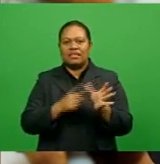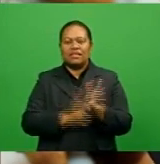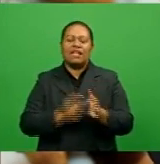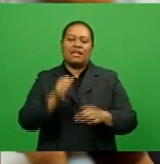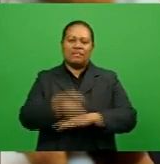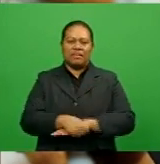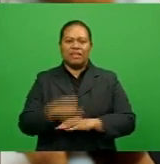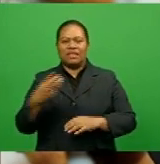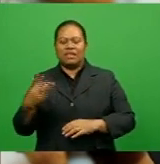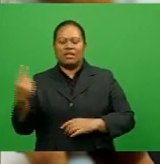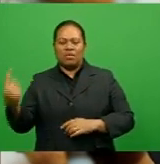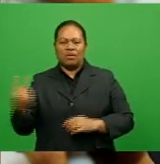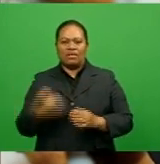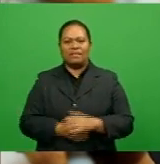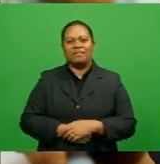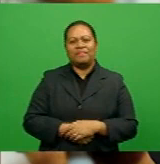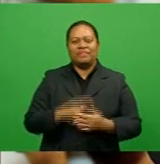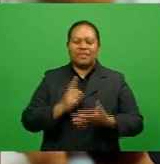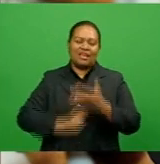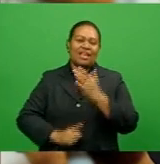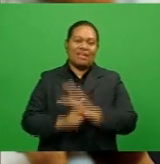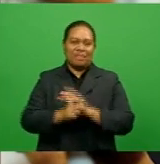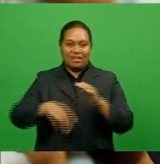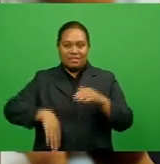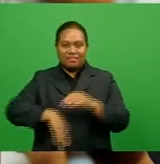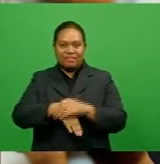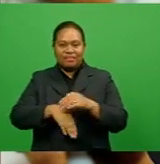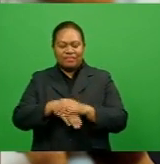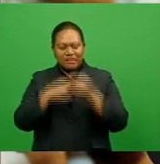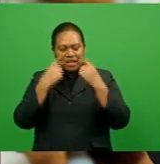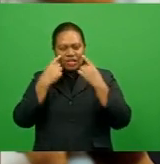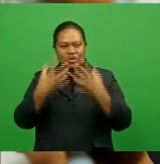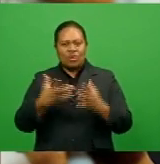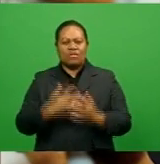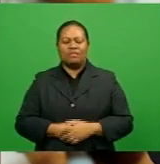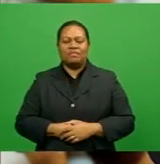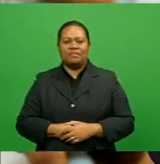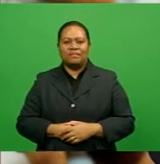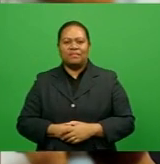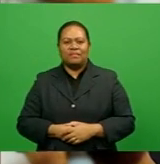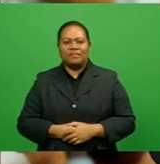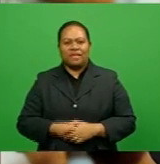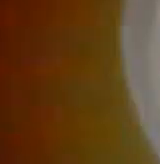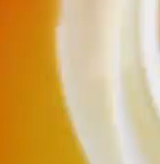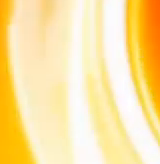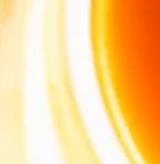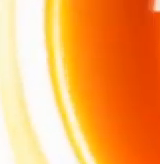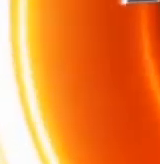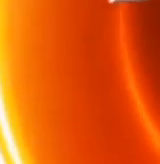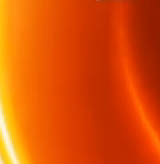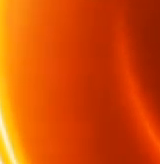to retain an iron grip on their Premier League crown by coming from behind to record an impressive victory.